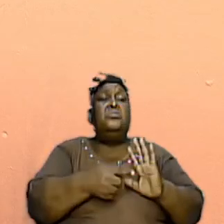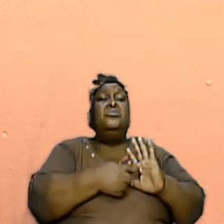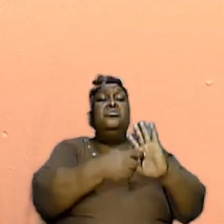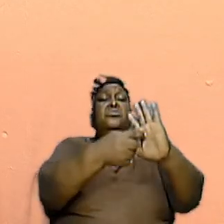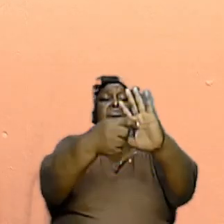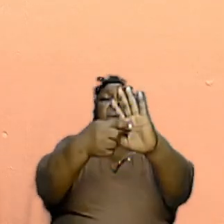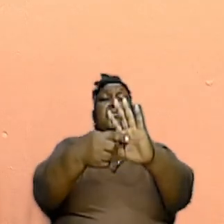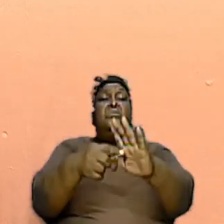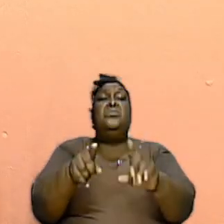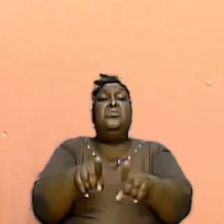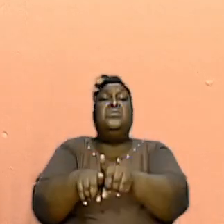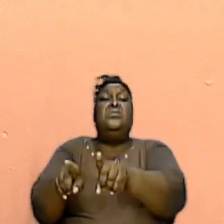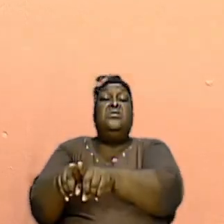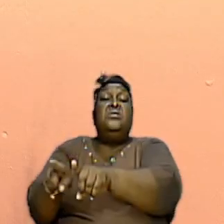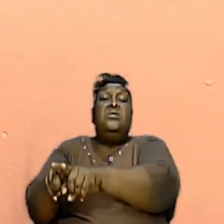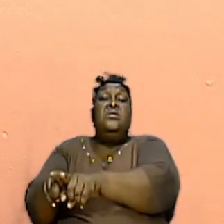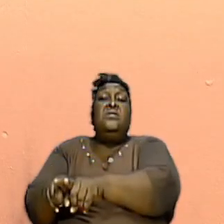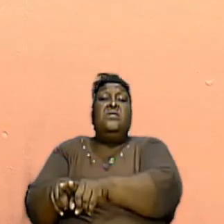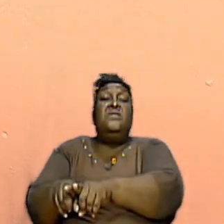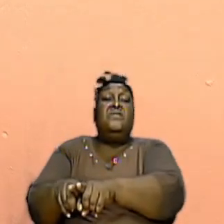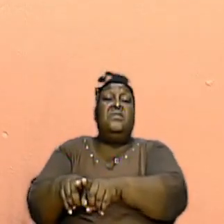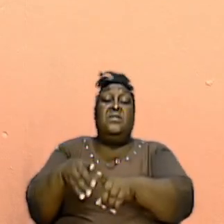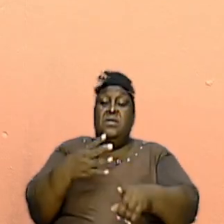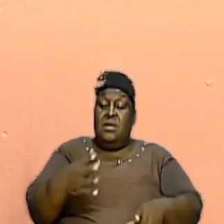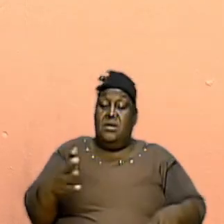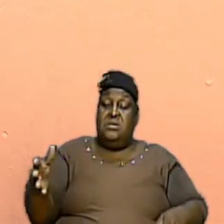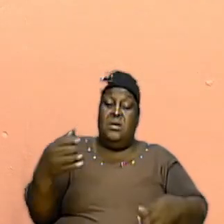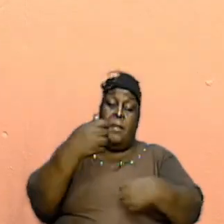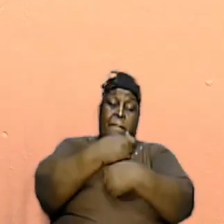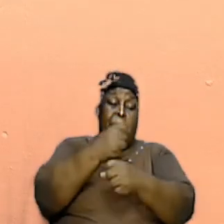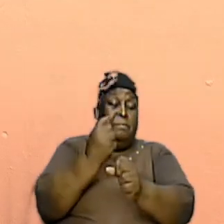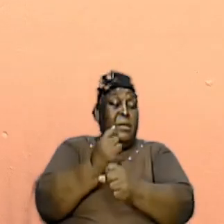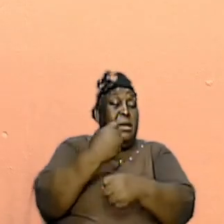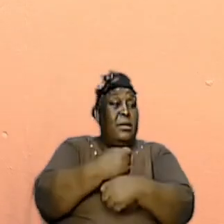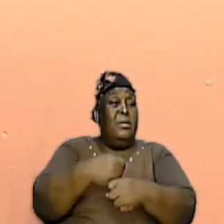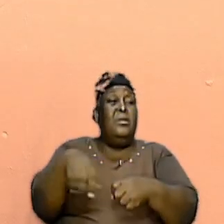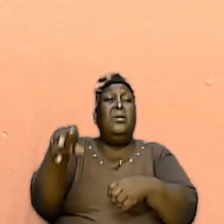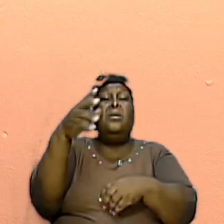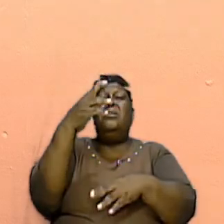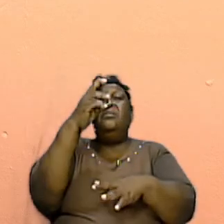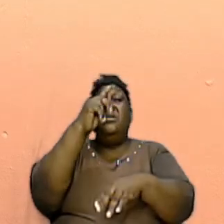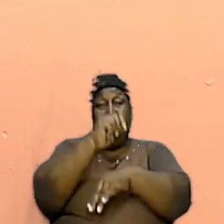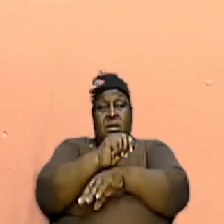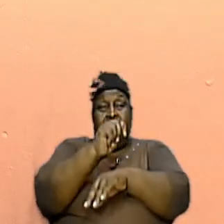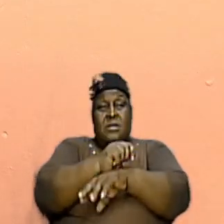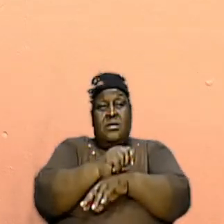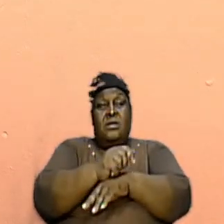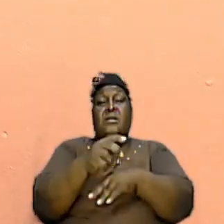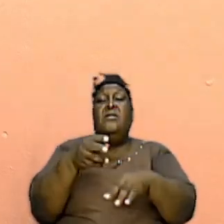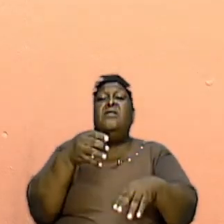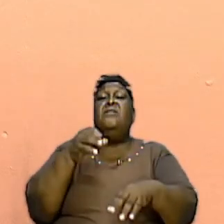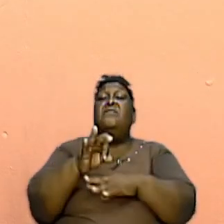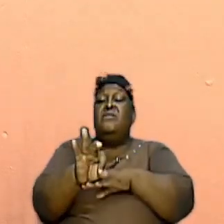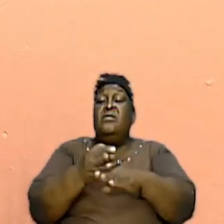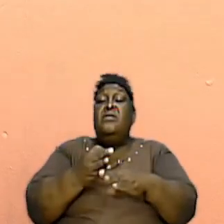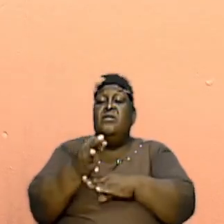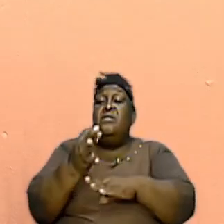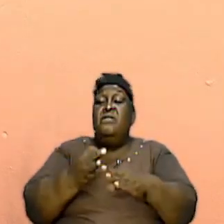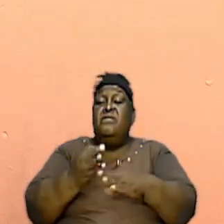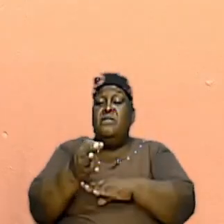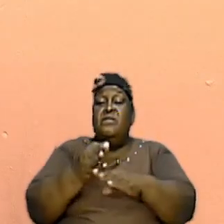different items that made up the tabernacle, you know, the furniture, the equipment,